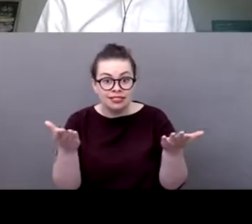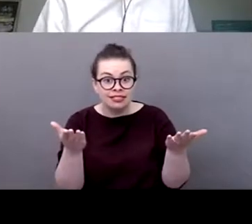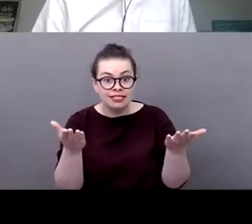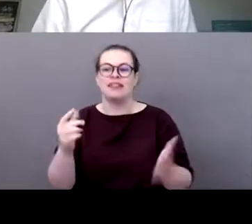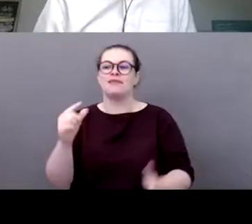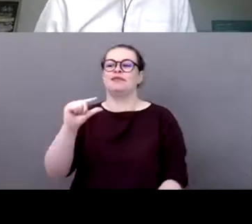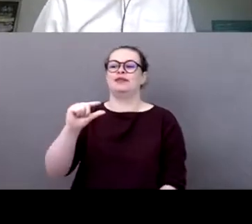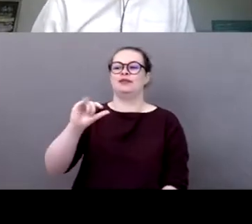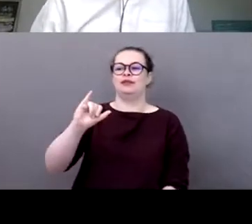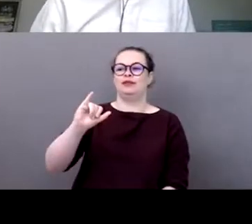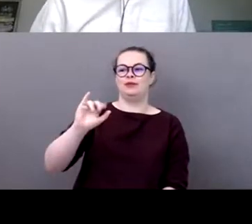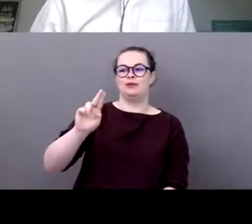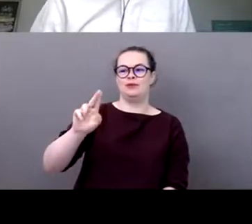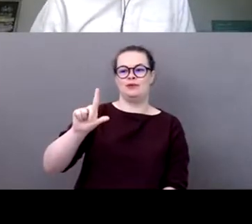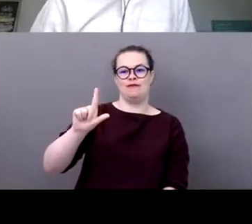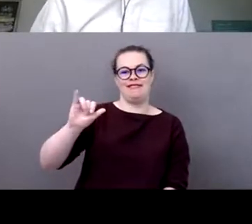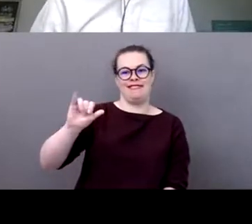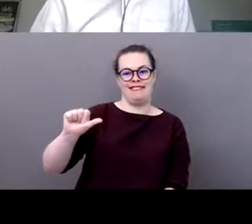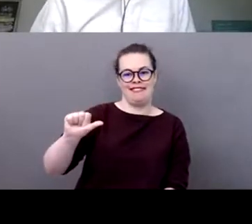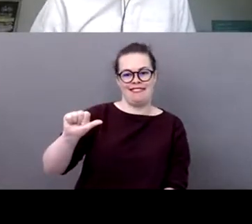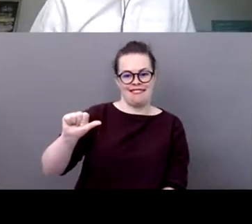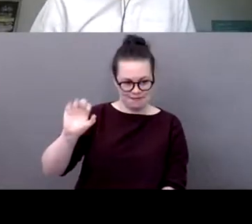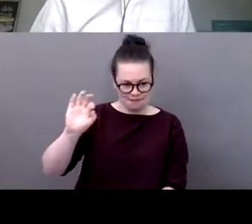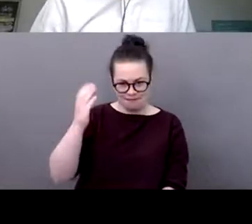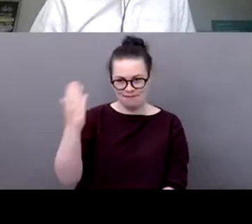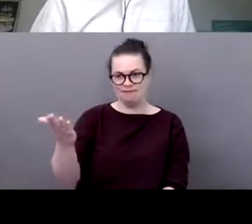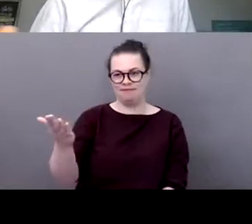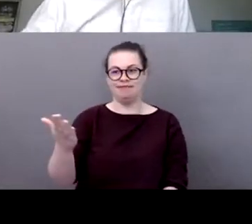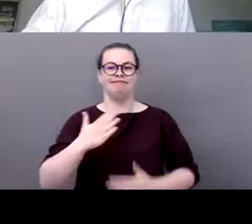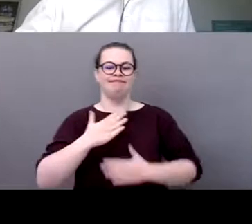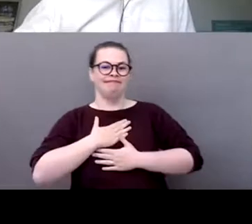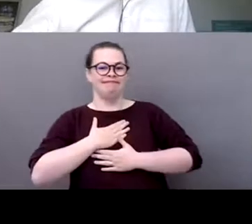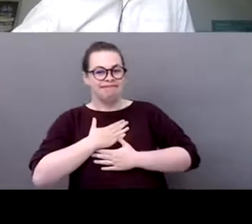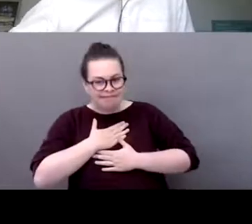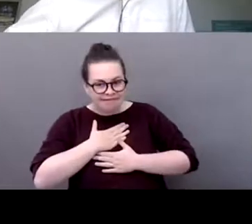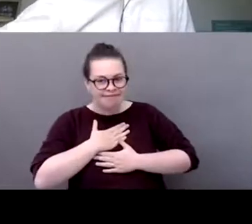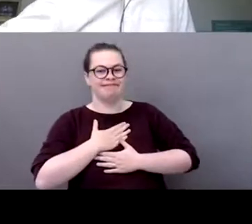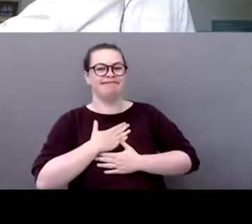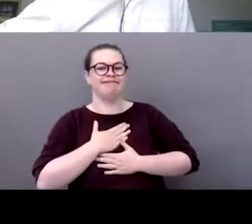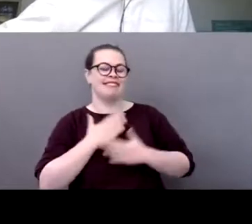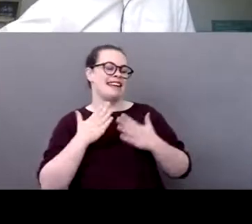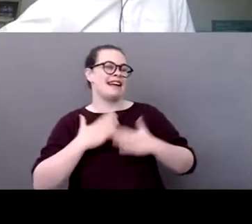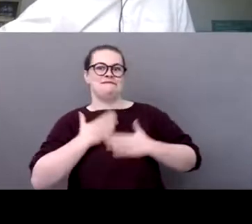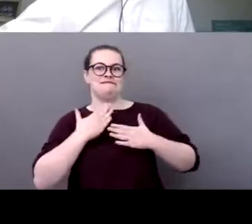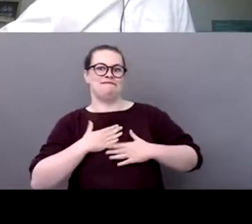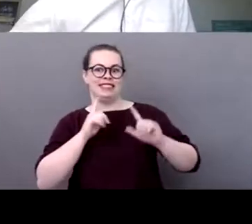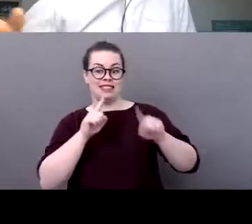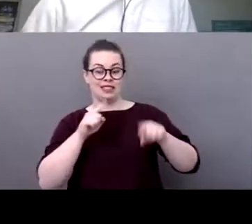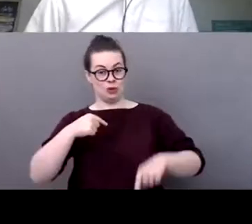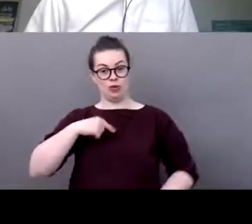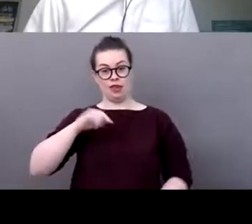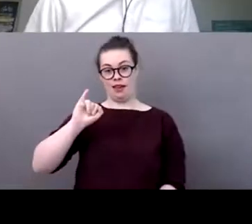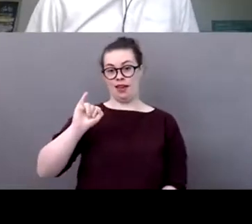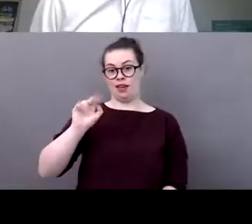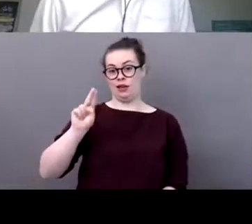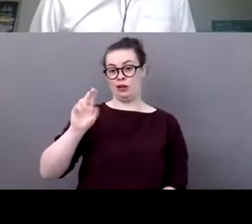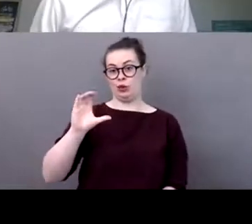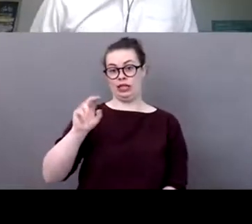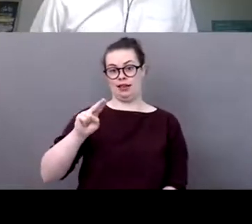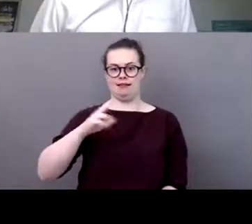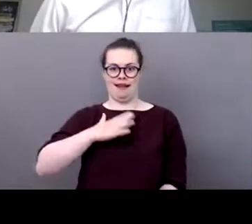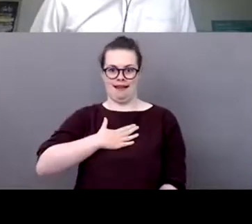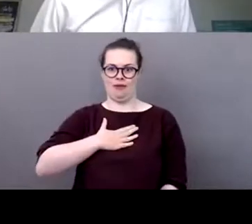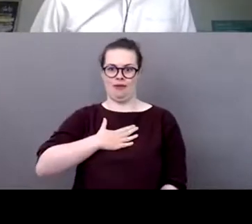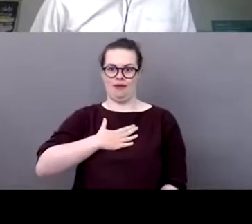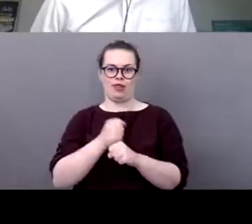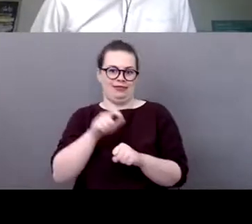julia happy to look at this um well so this is really the work we have done at iucn um and it's not to